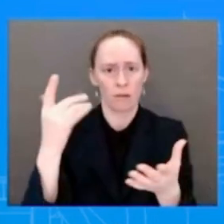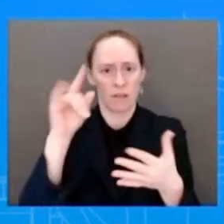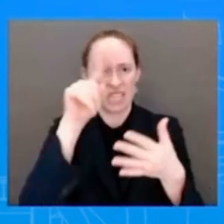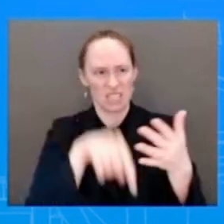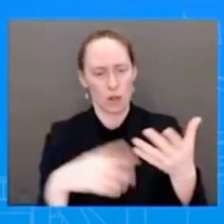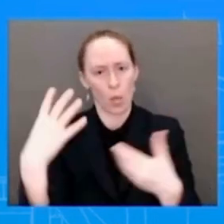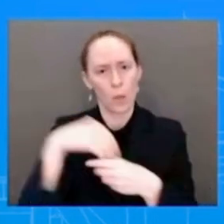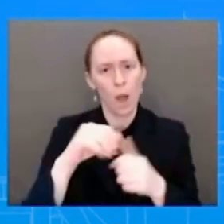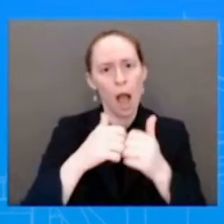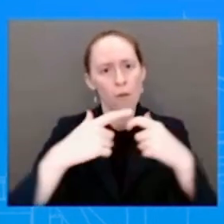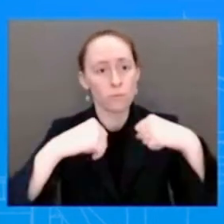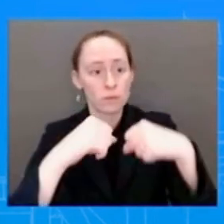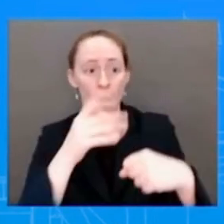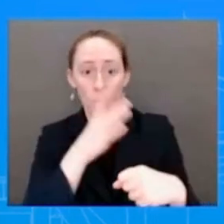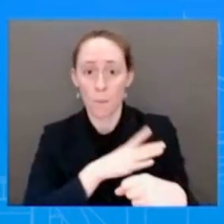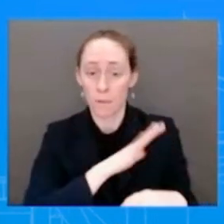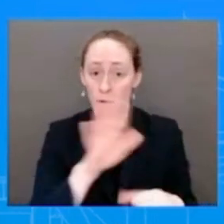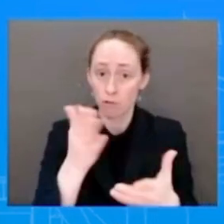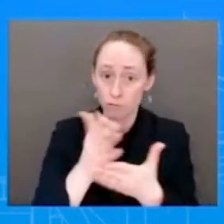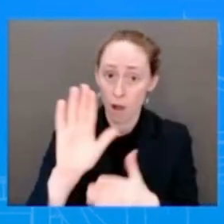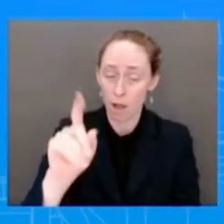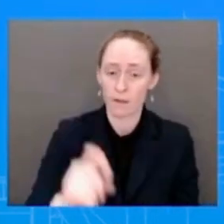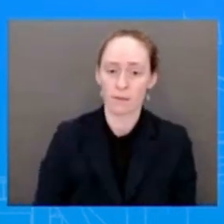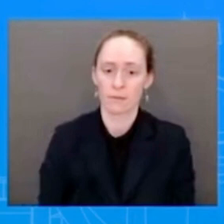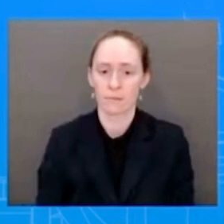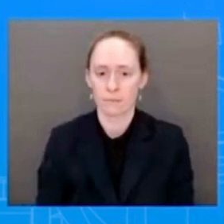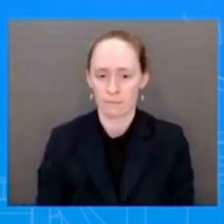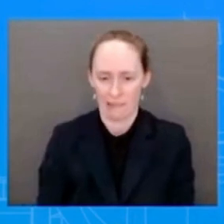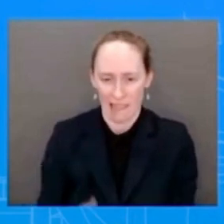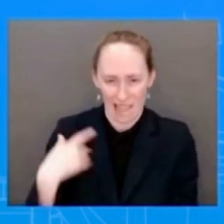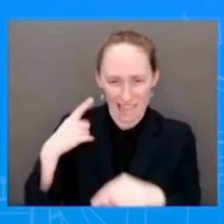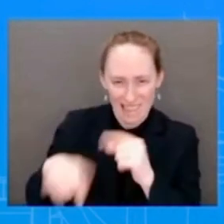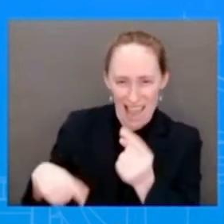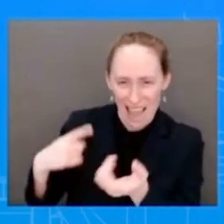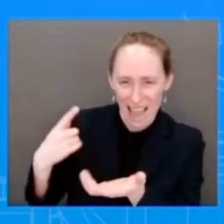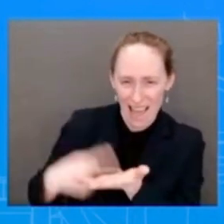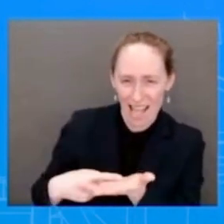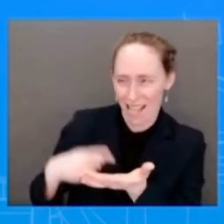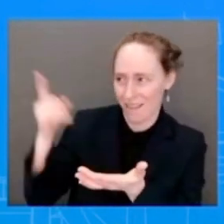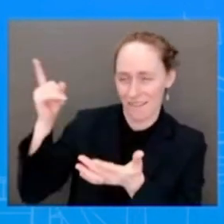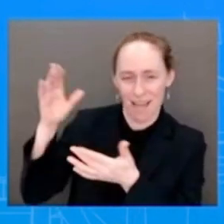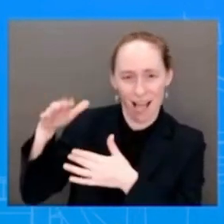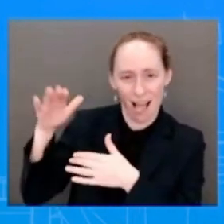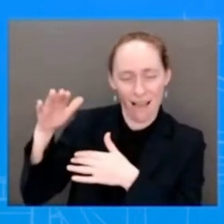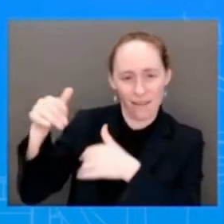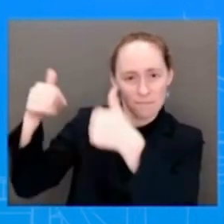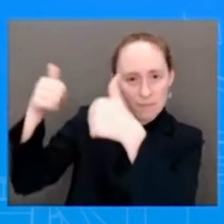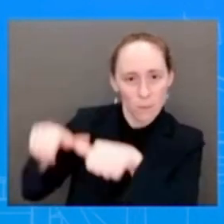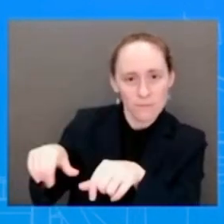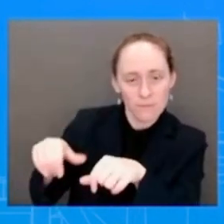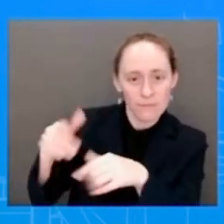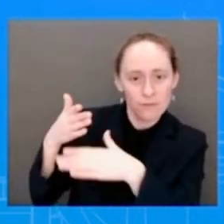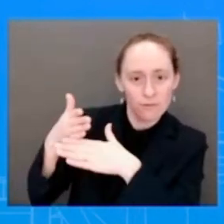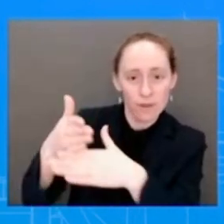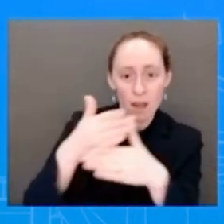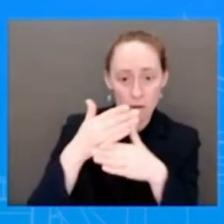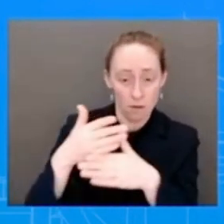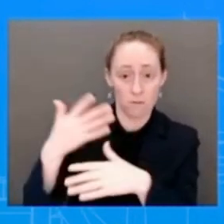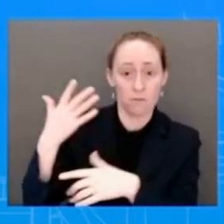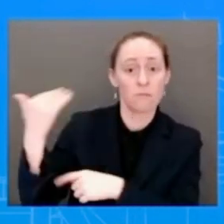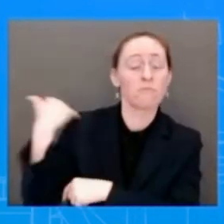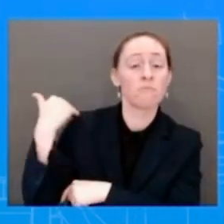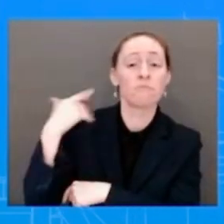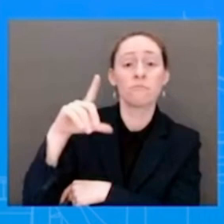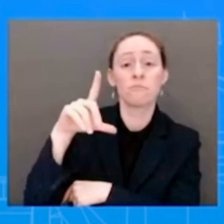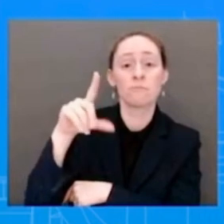FY23 budgets. And he has been quite clear and talked about this in the campaign and prior to that about